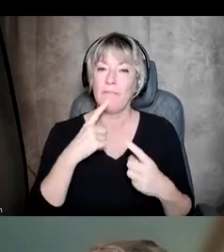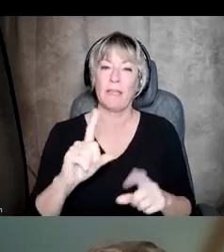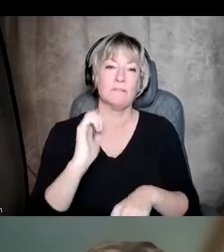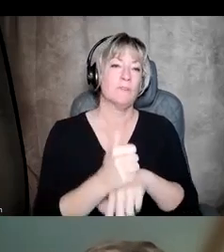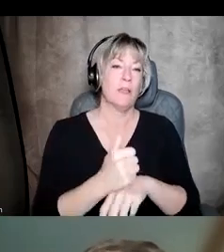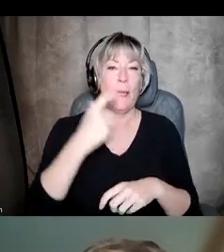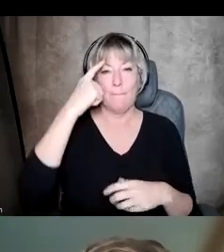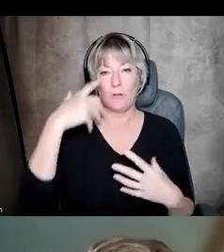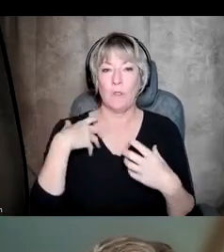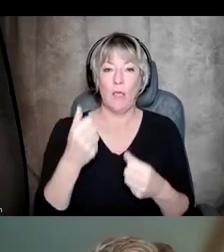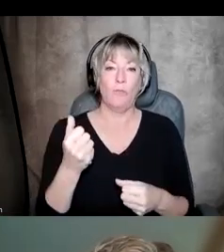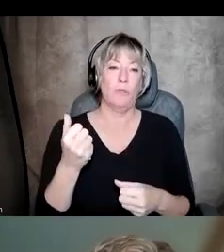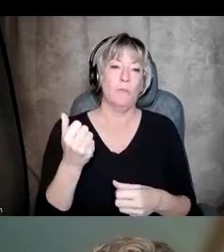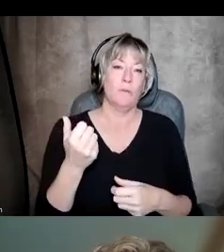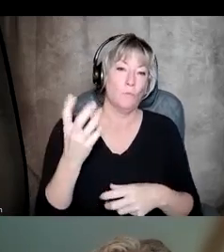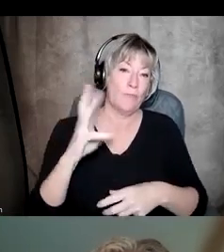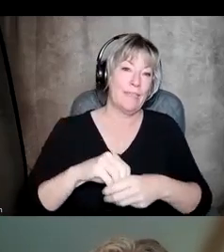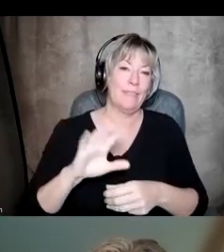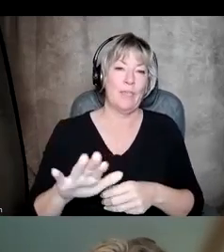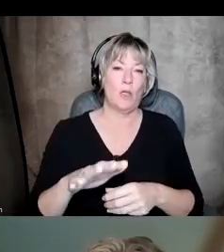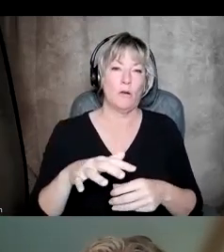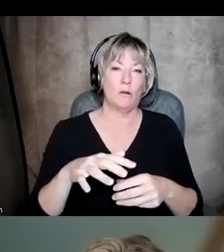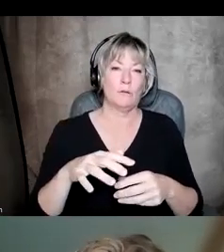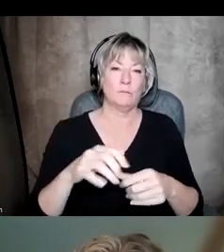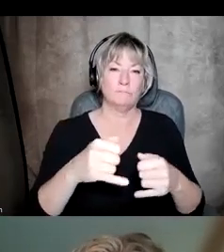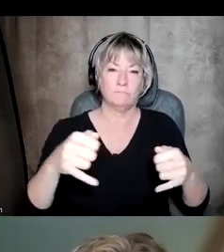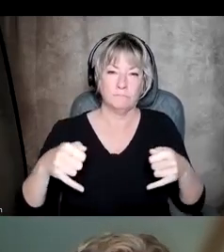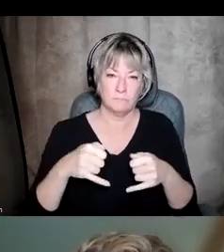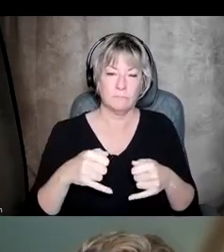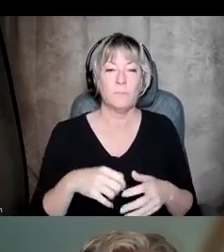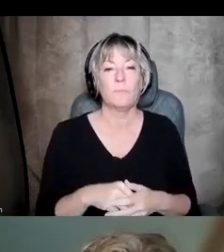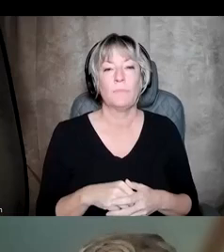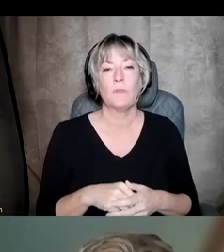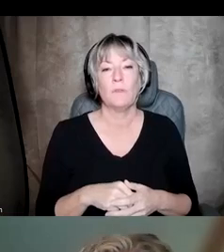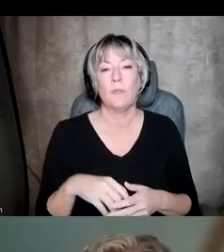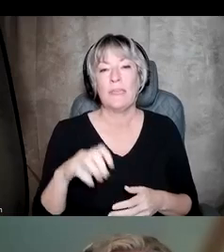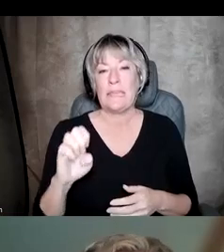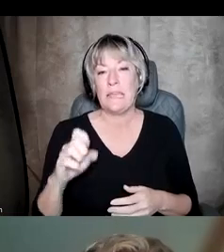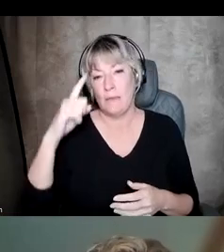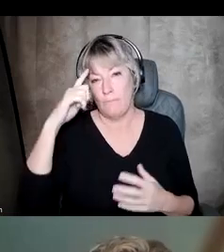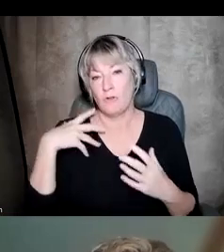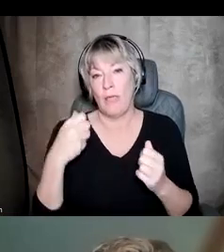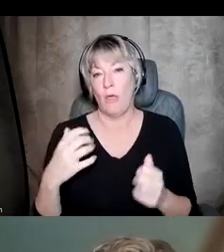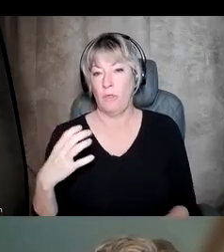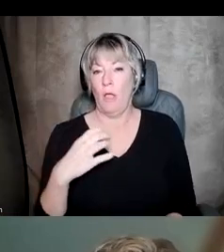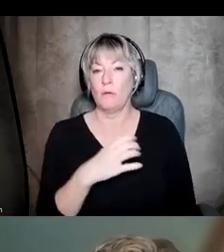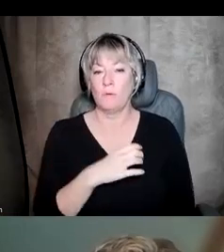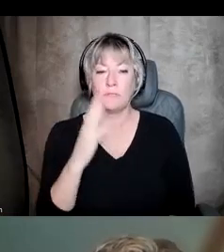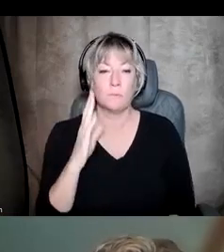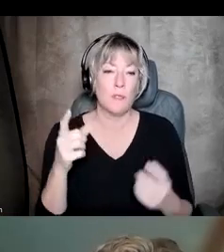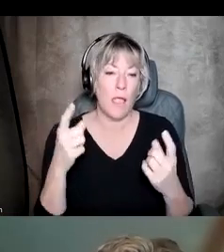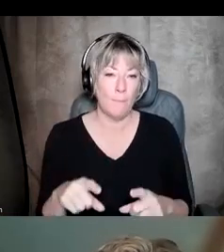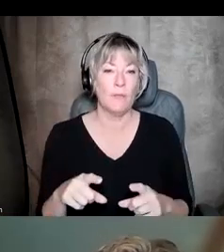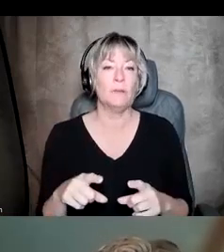within their jurisdictions. The eMental Health Congress is going to be taking place